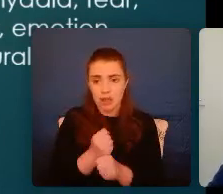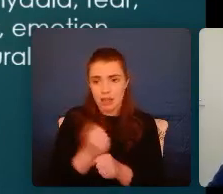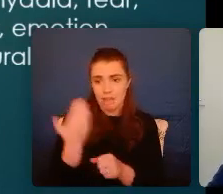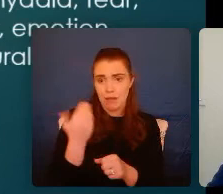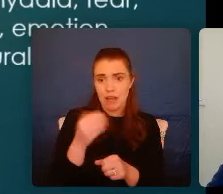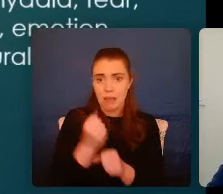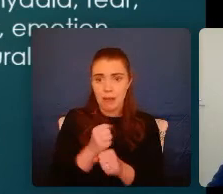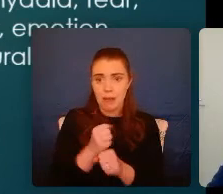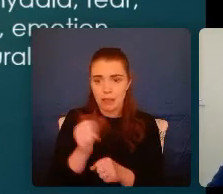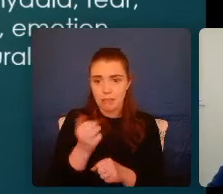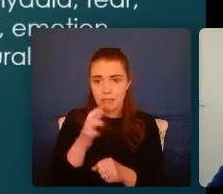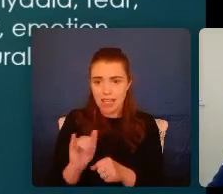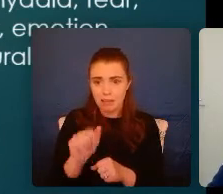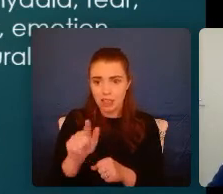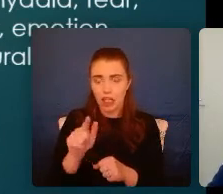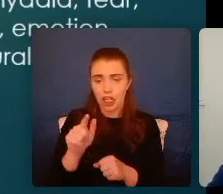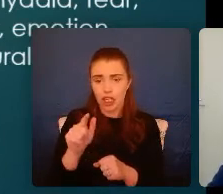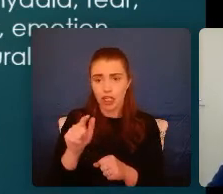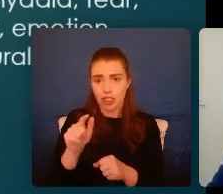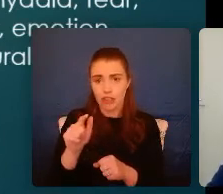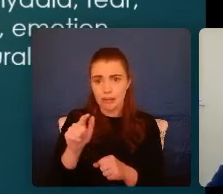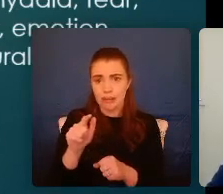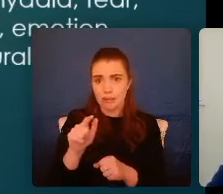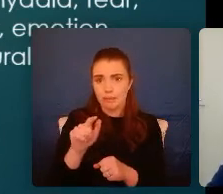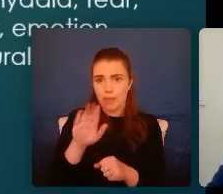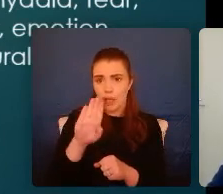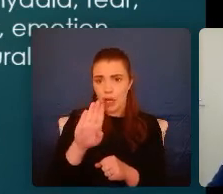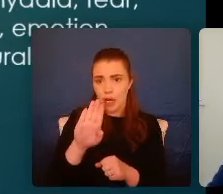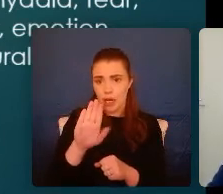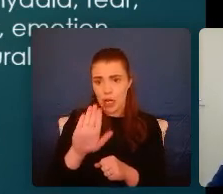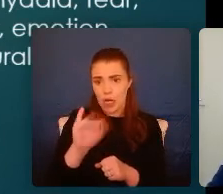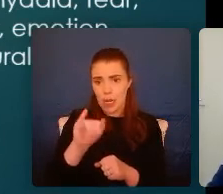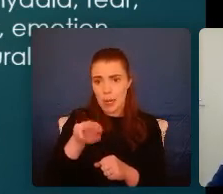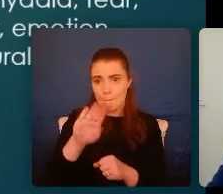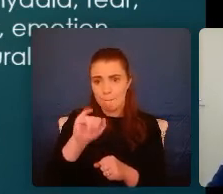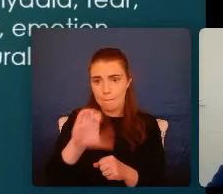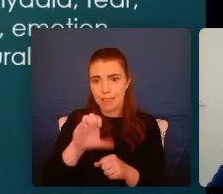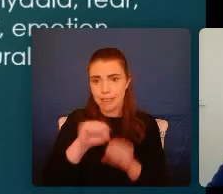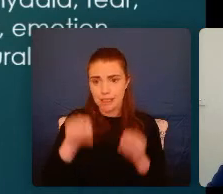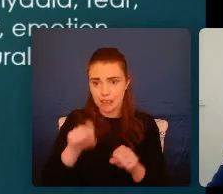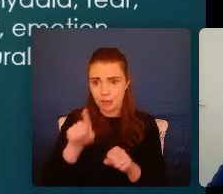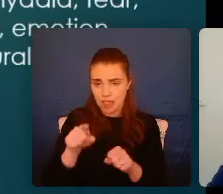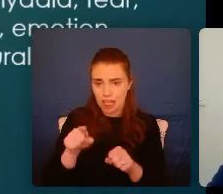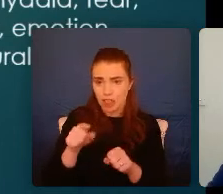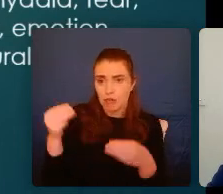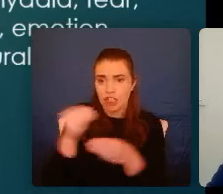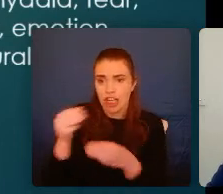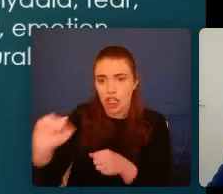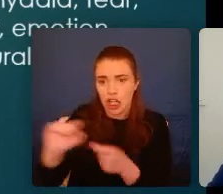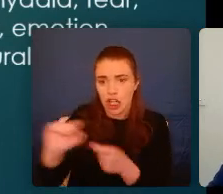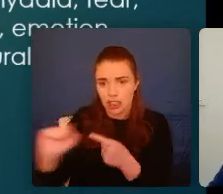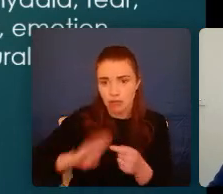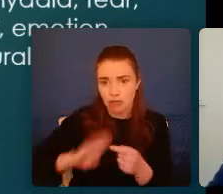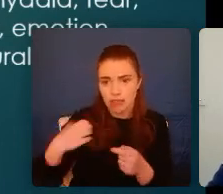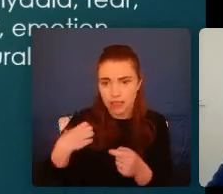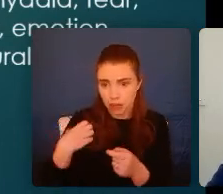limbic system more than likely would have been been active and ready to protect her and her siblings at all times,